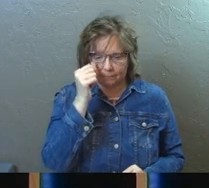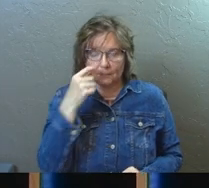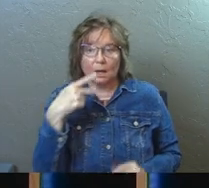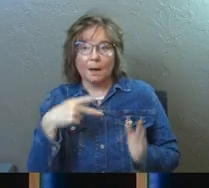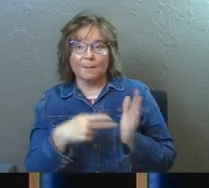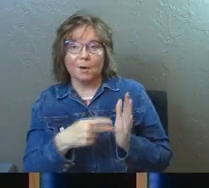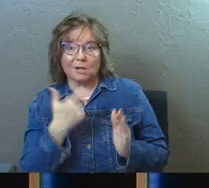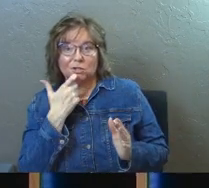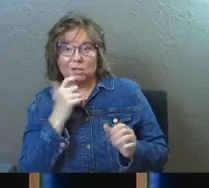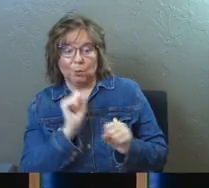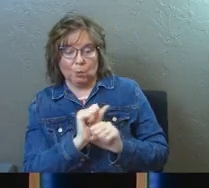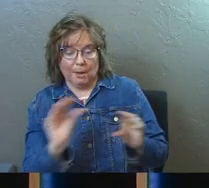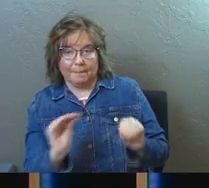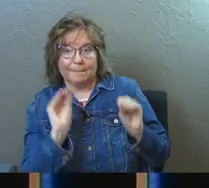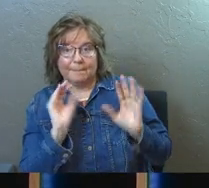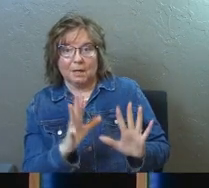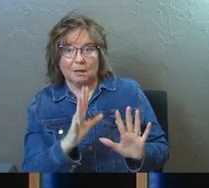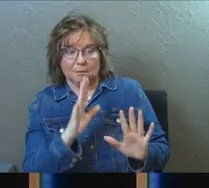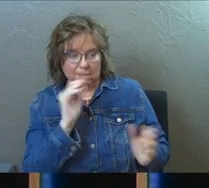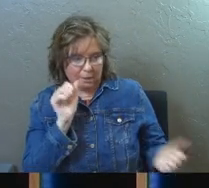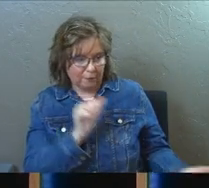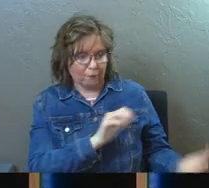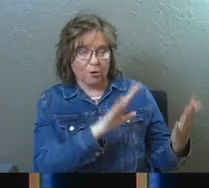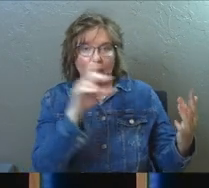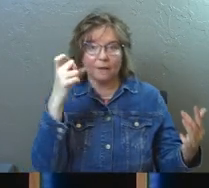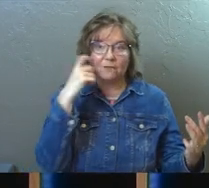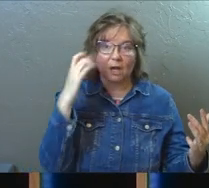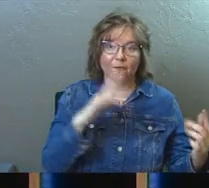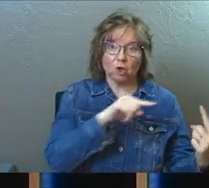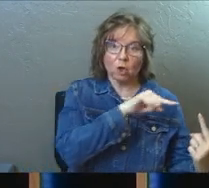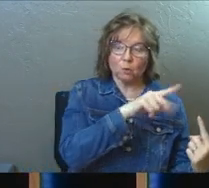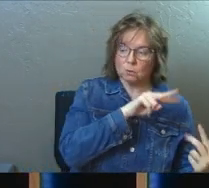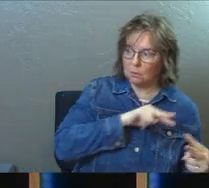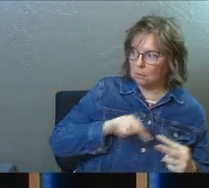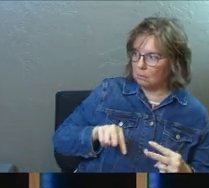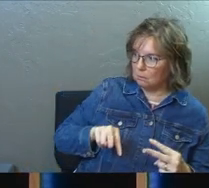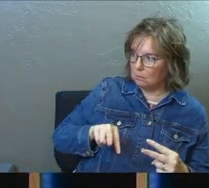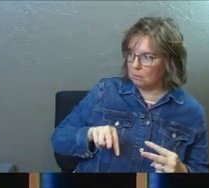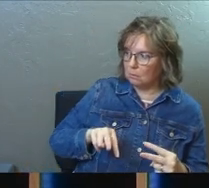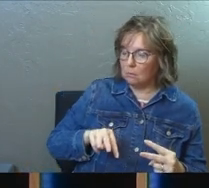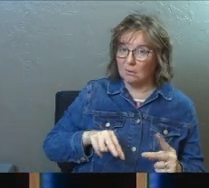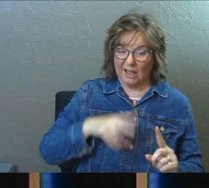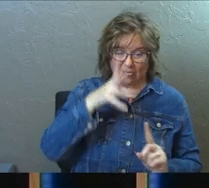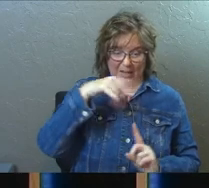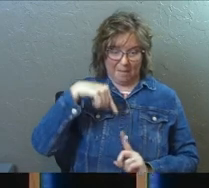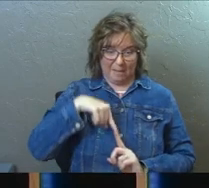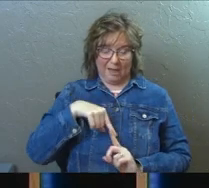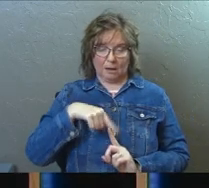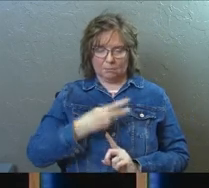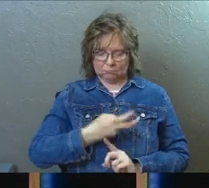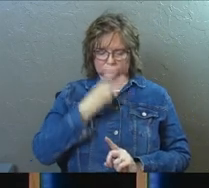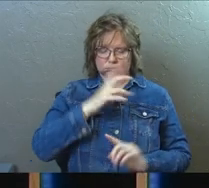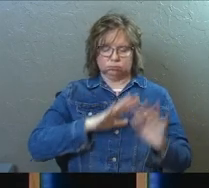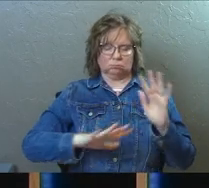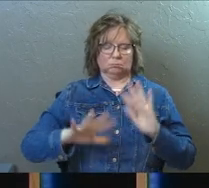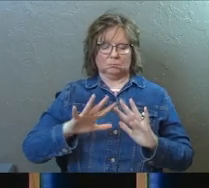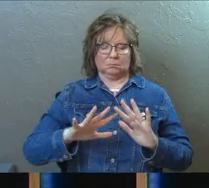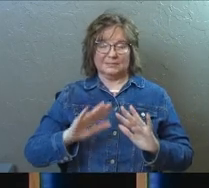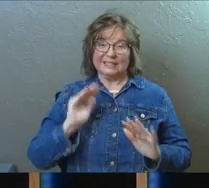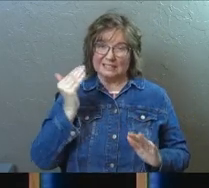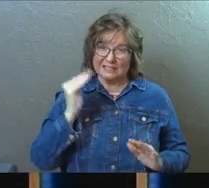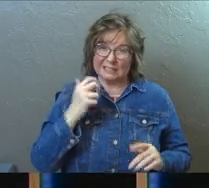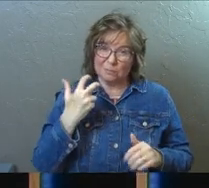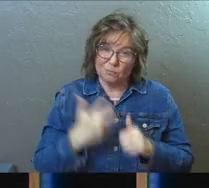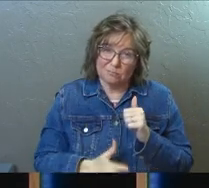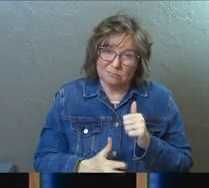Paul just worked a miracle right in front of the governor, and he struck the man blind. Again, seems